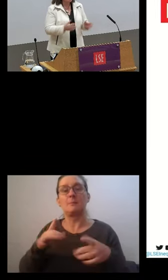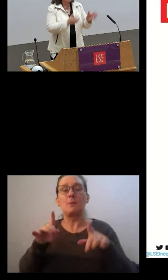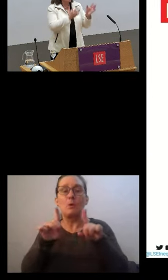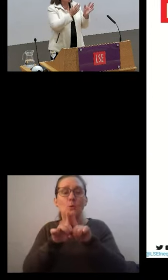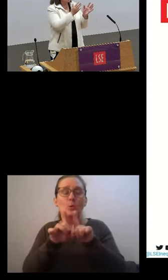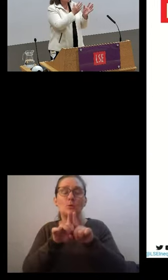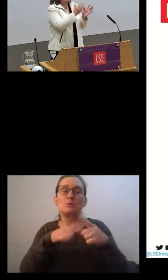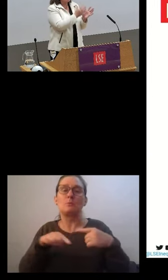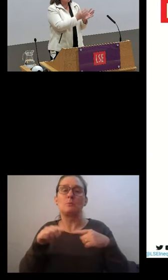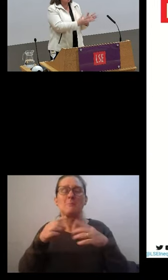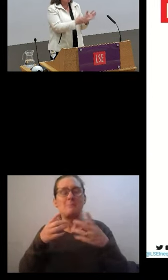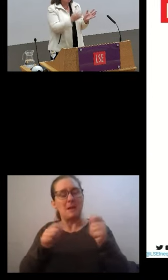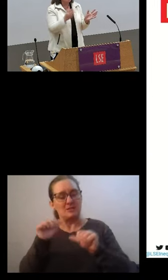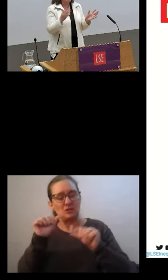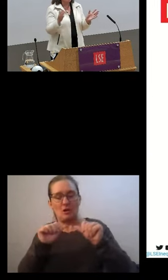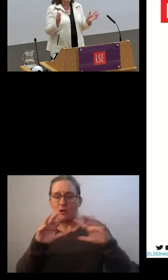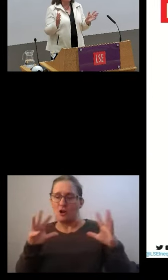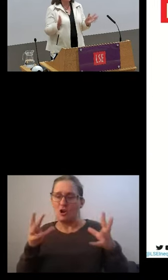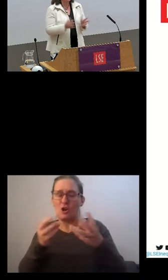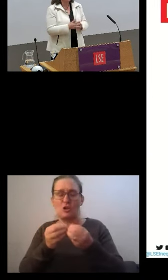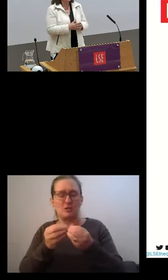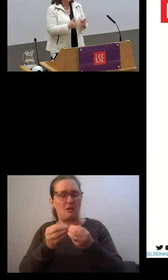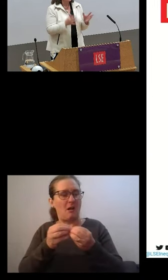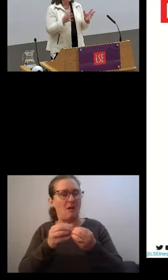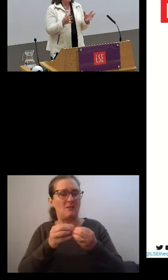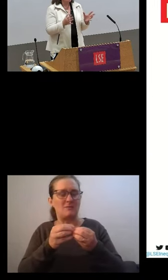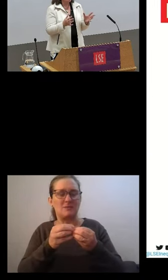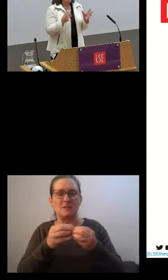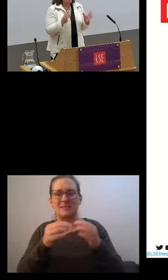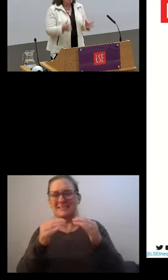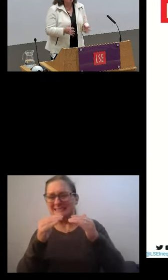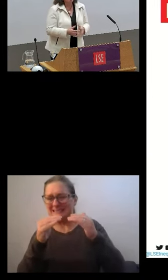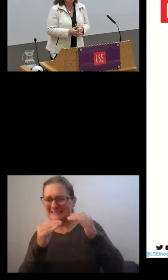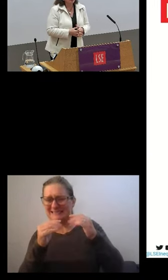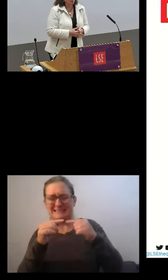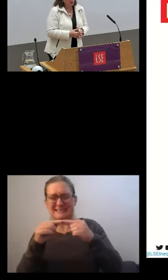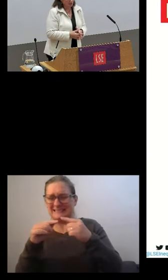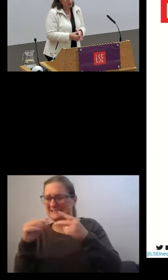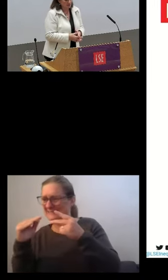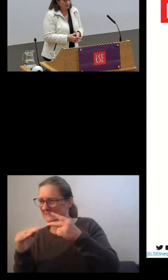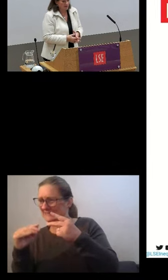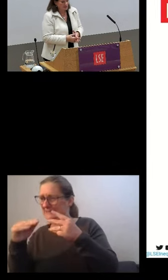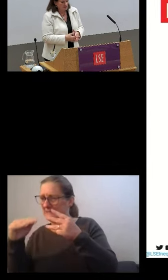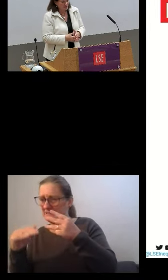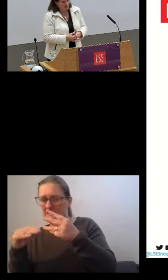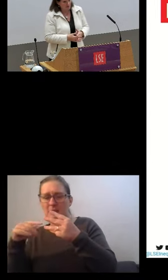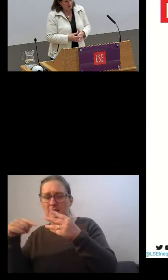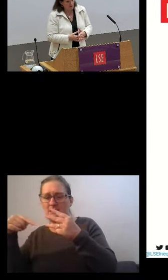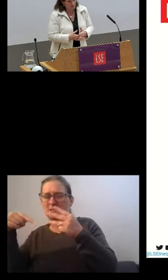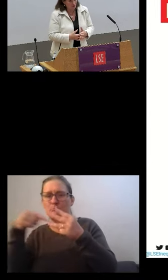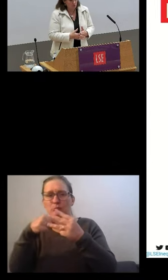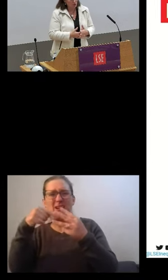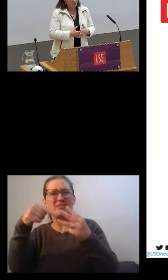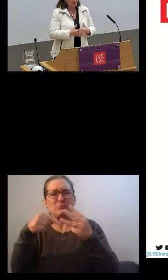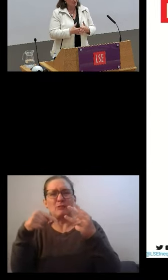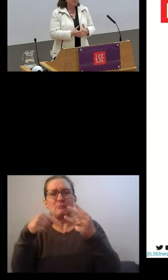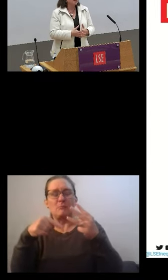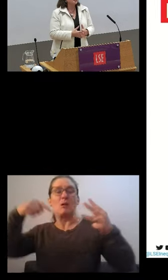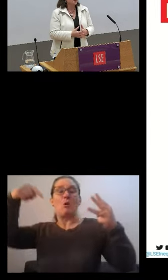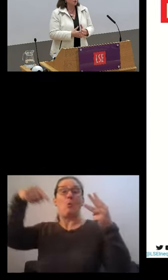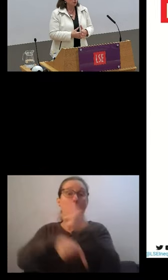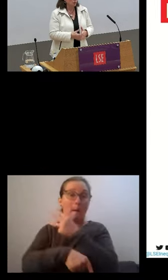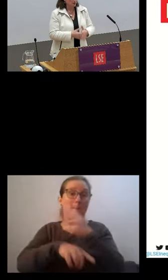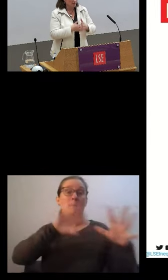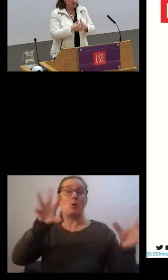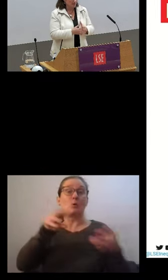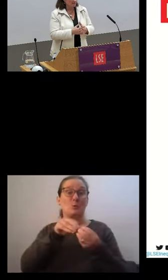disadvantages, which is this combination of employment conditions that shows you how deprived a worker is. So this method also produces an